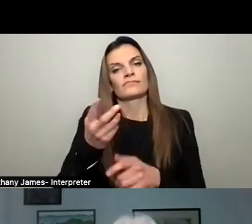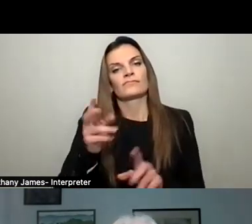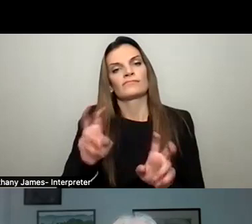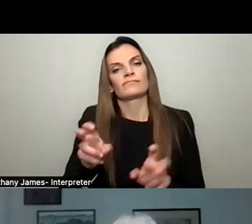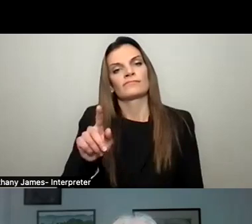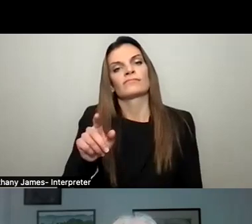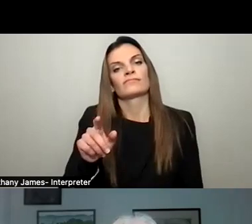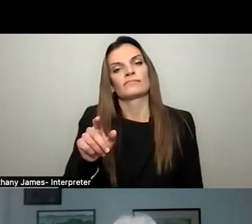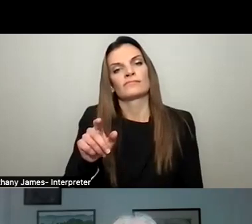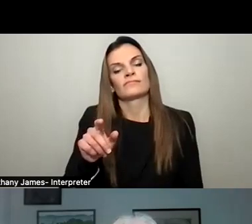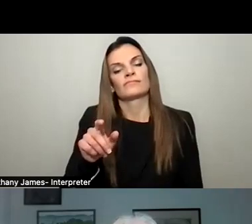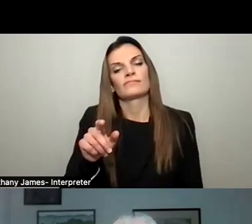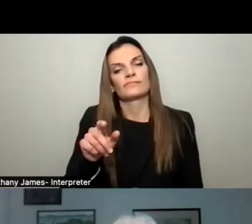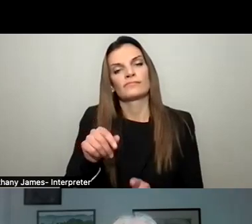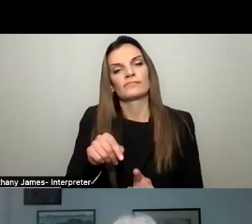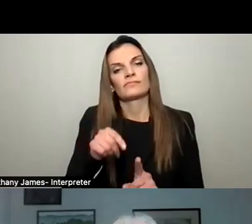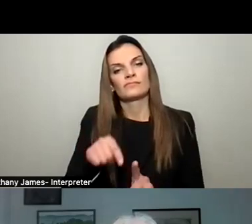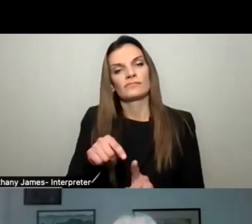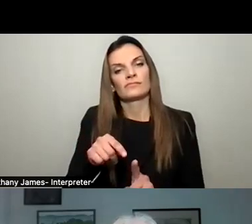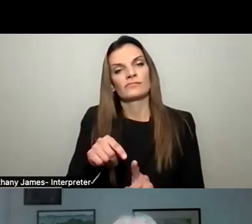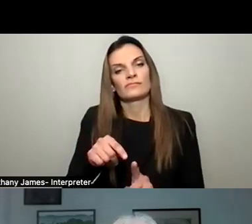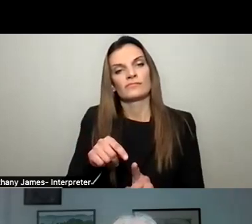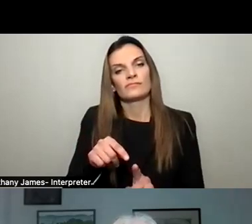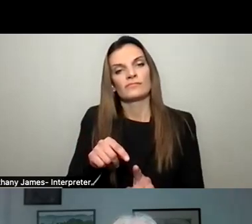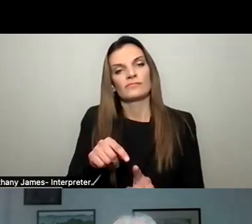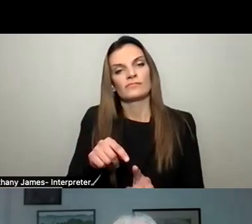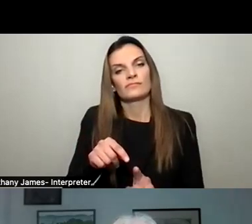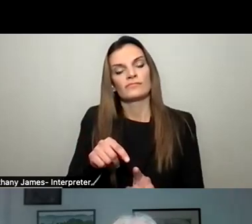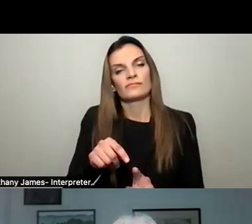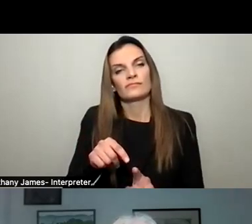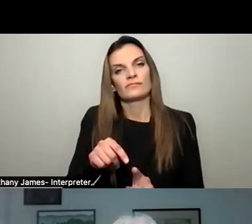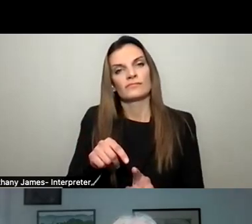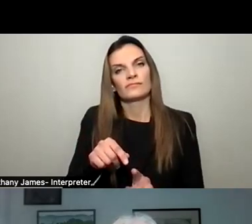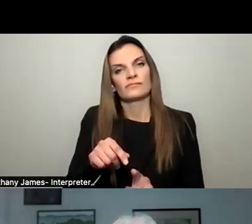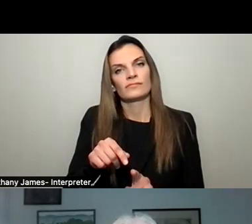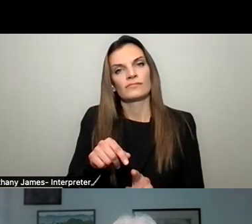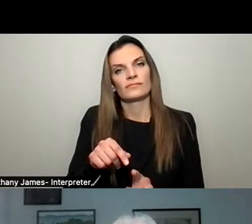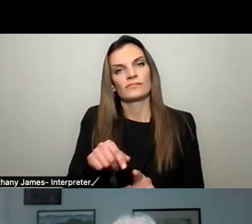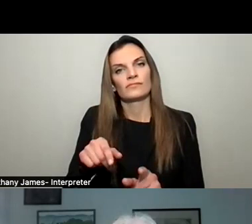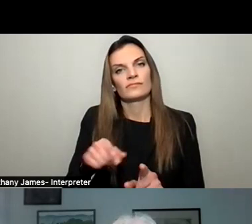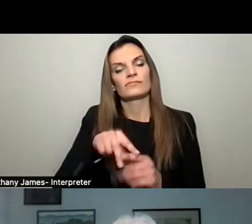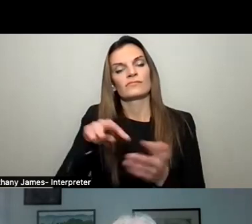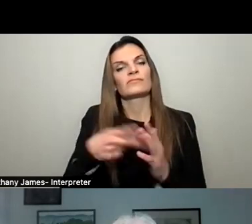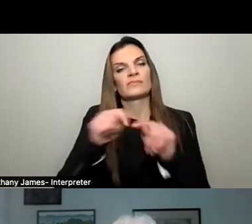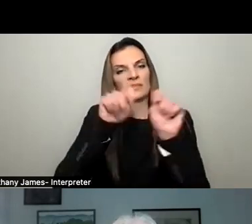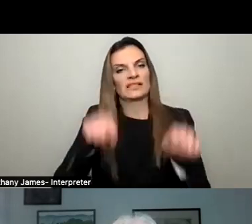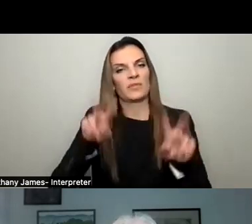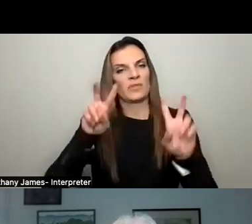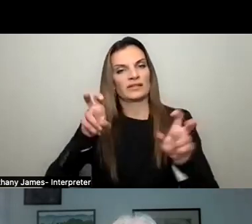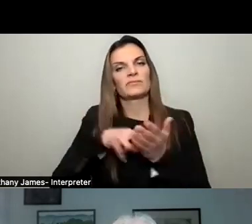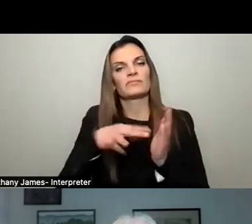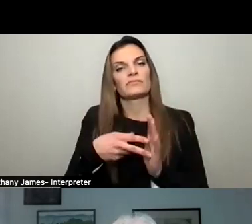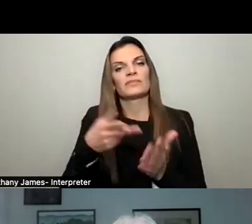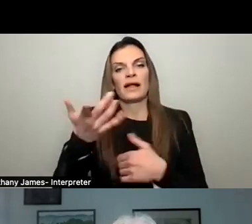is we work cooperatively with, as a, as a government with our bank planning and our, our zoning board to create pre-approved templates for empty